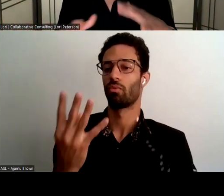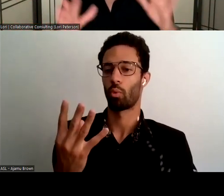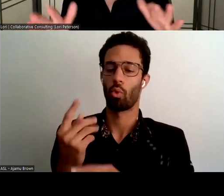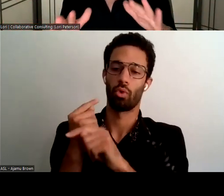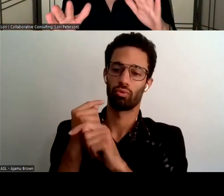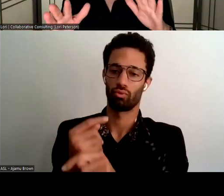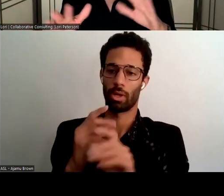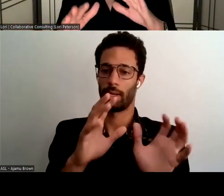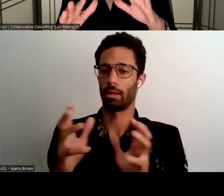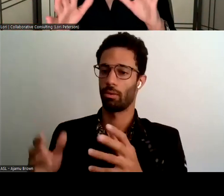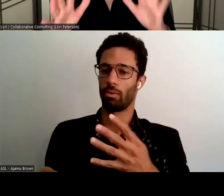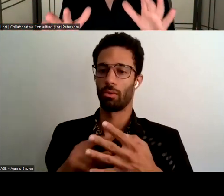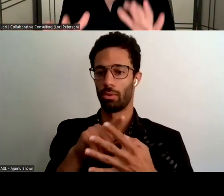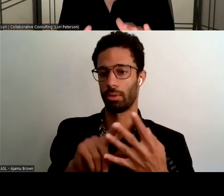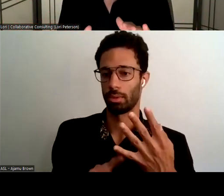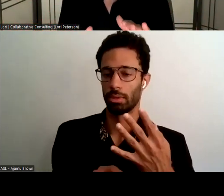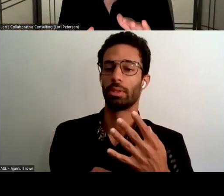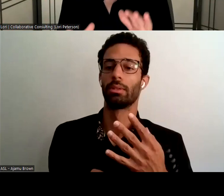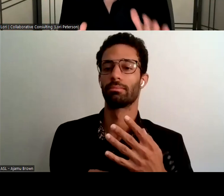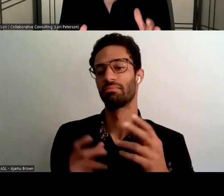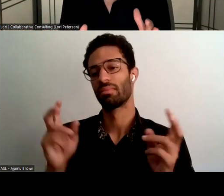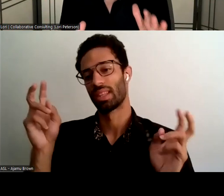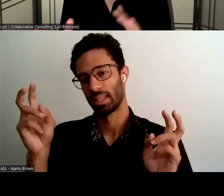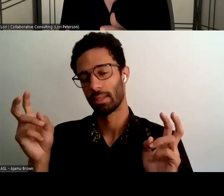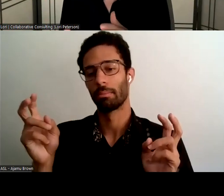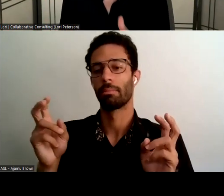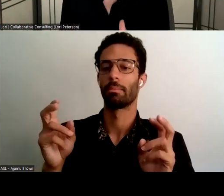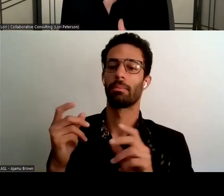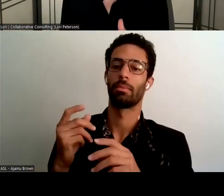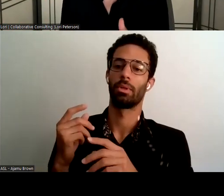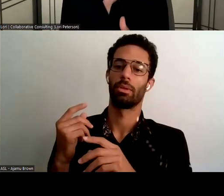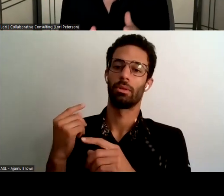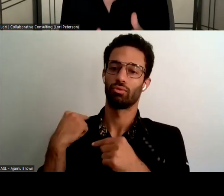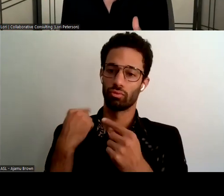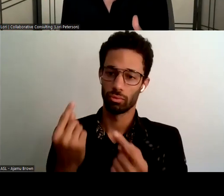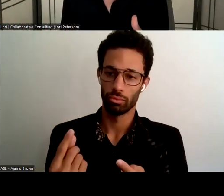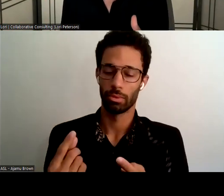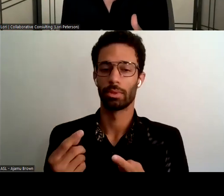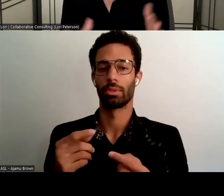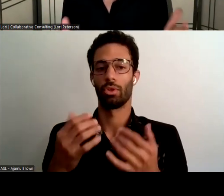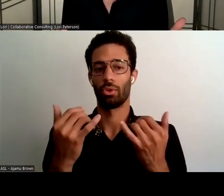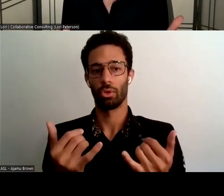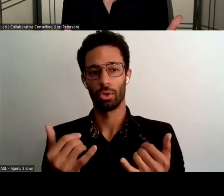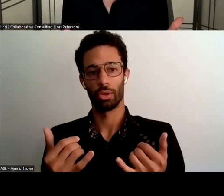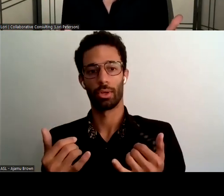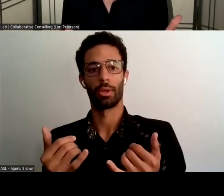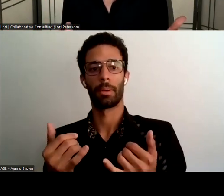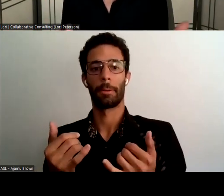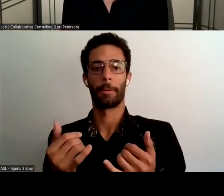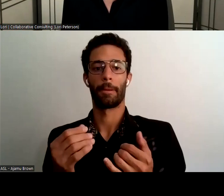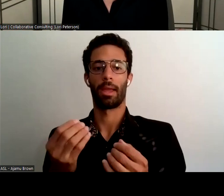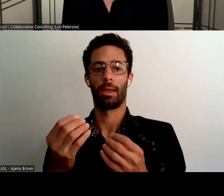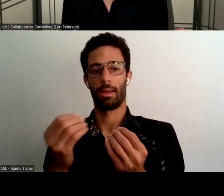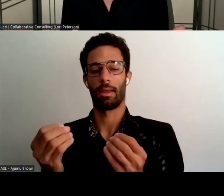uh or i should say uh theme categories trends current and emerging current state the california aging